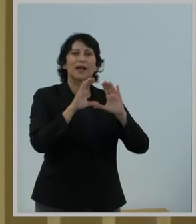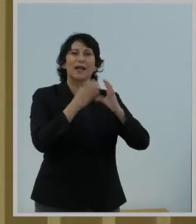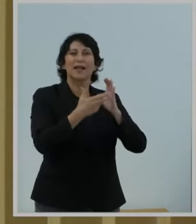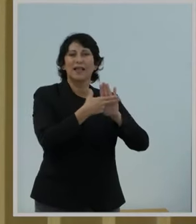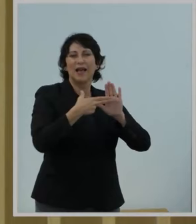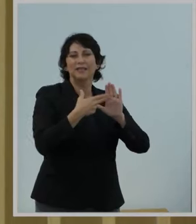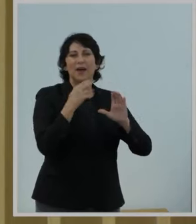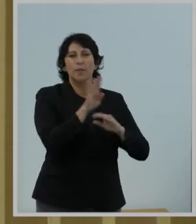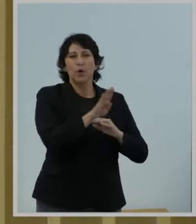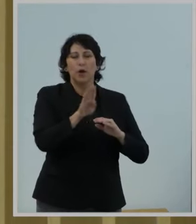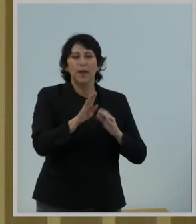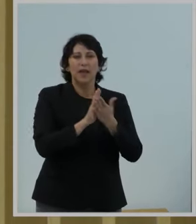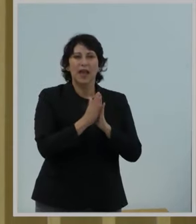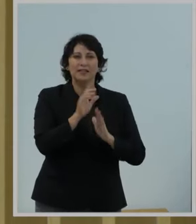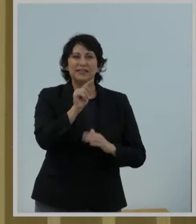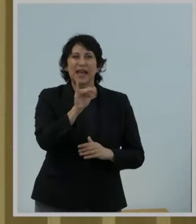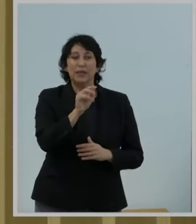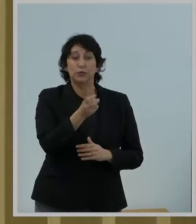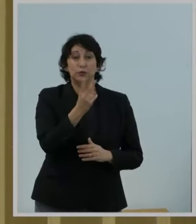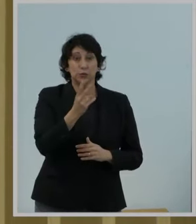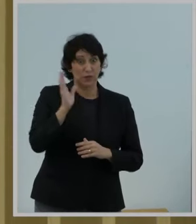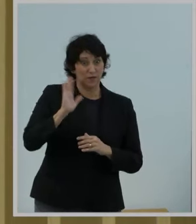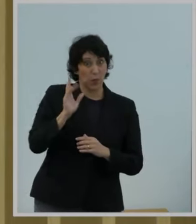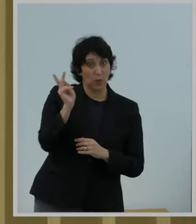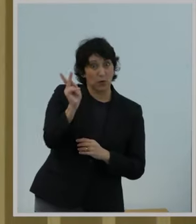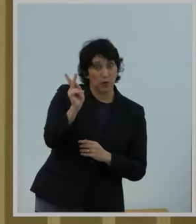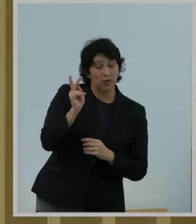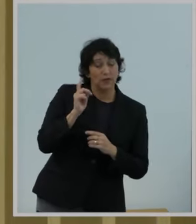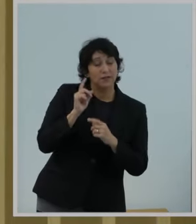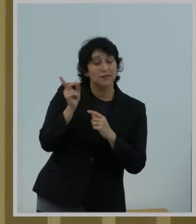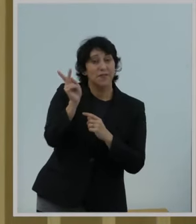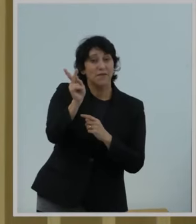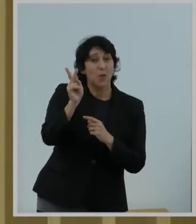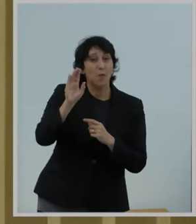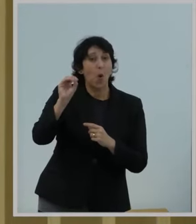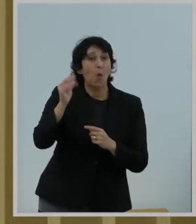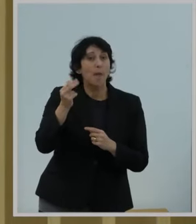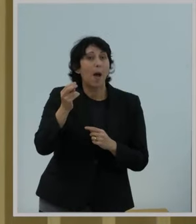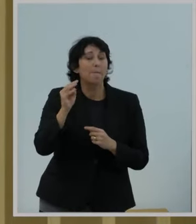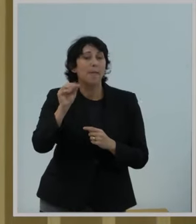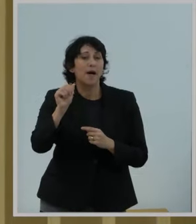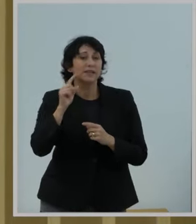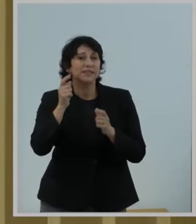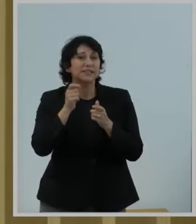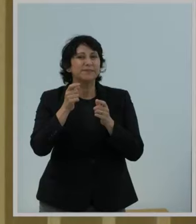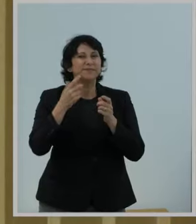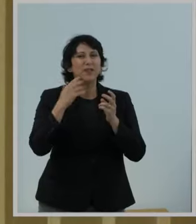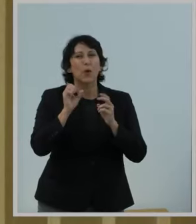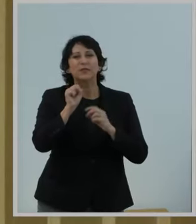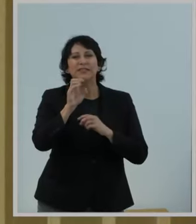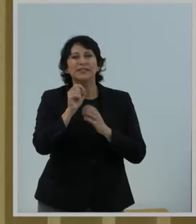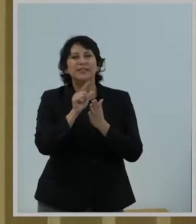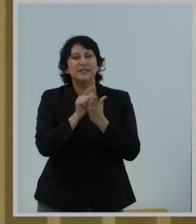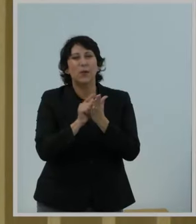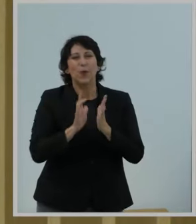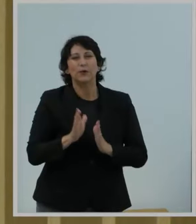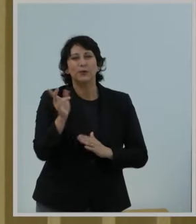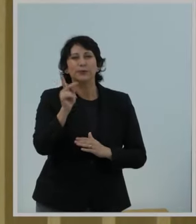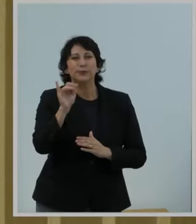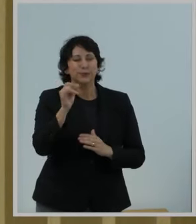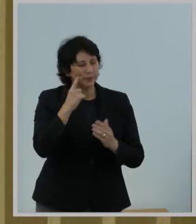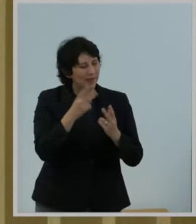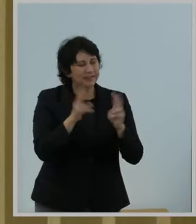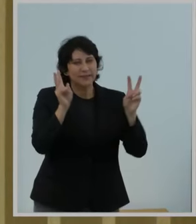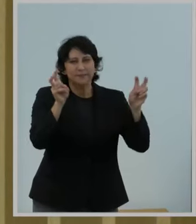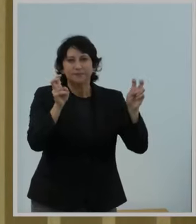Title II service, the former Obama solicitor's general put that claim to rest, too. As they explain, Supreme Court's finding